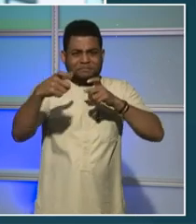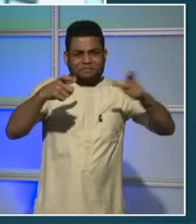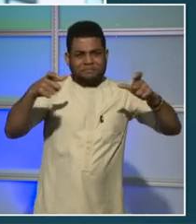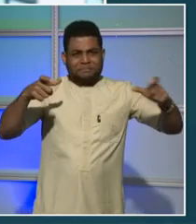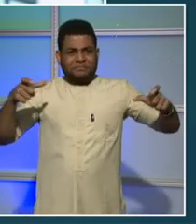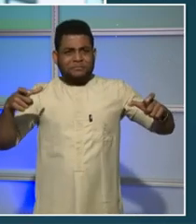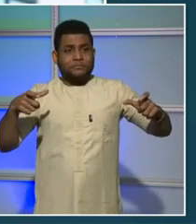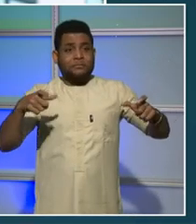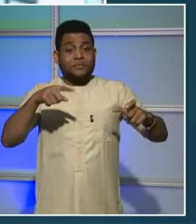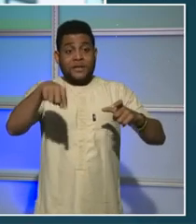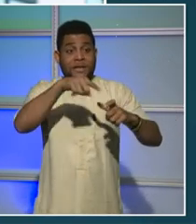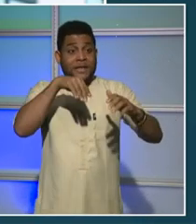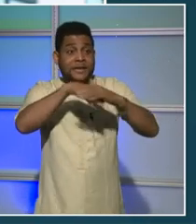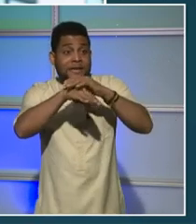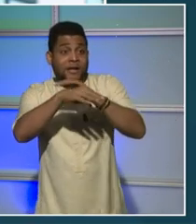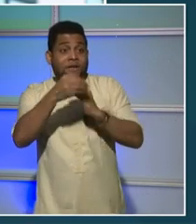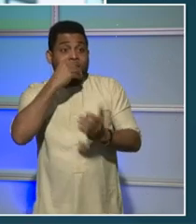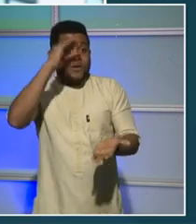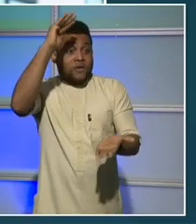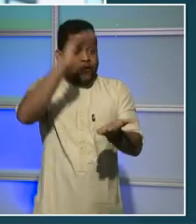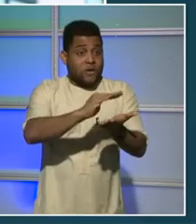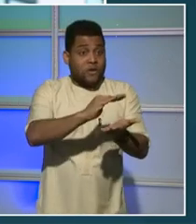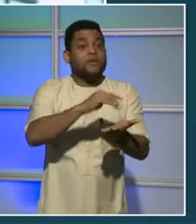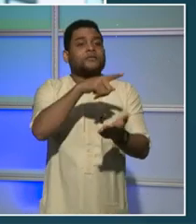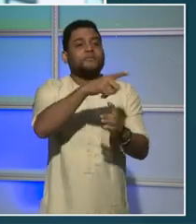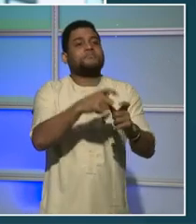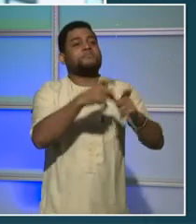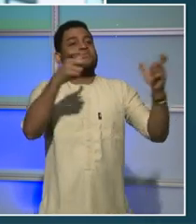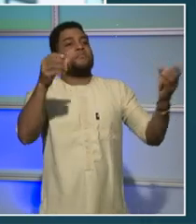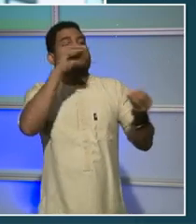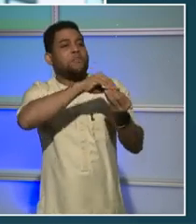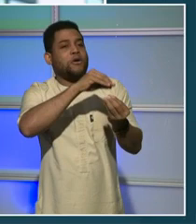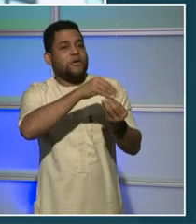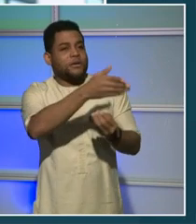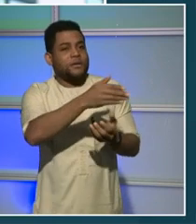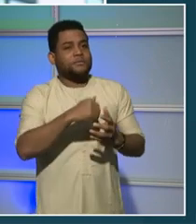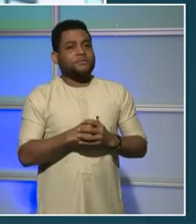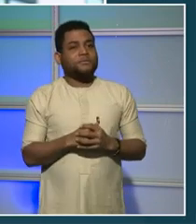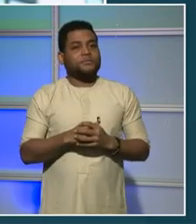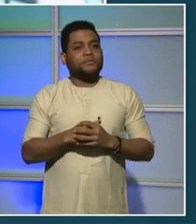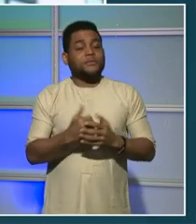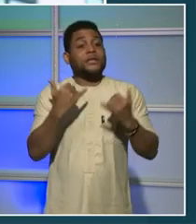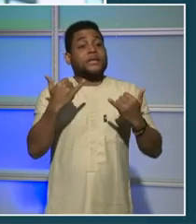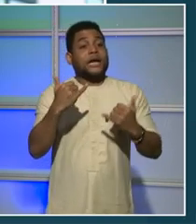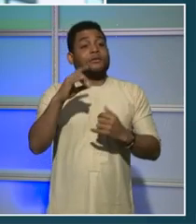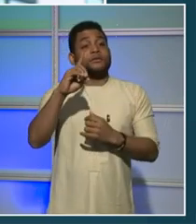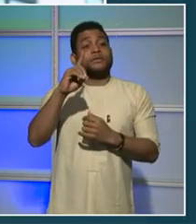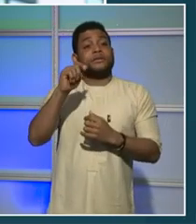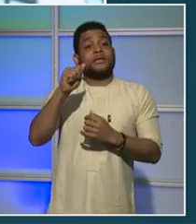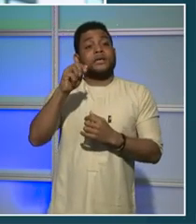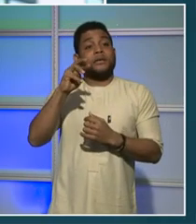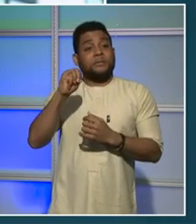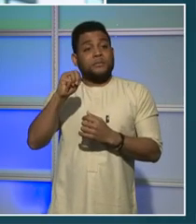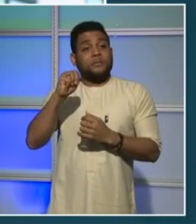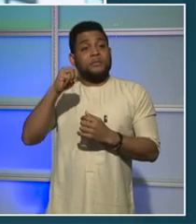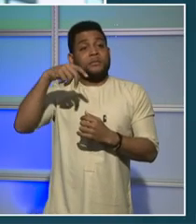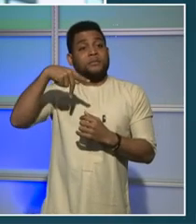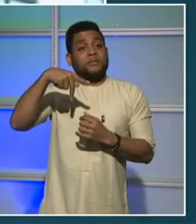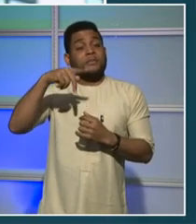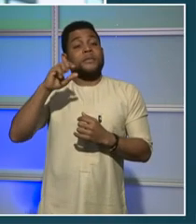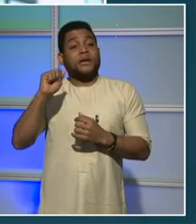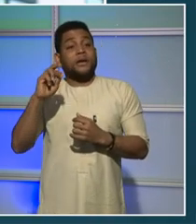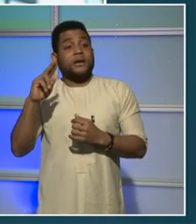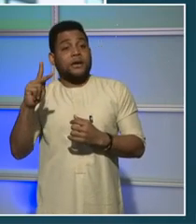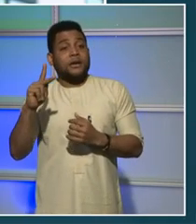access. In the first round of funding, DEMPED has awarded approximately $9 million to eight recipients to create food access